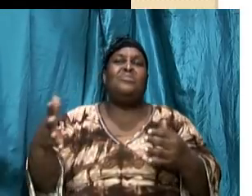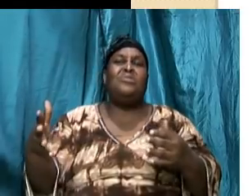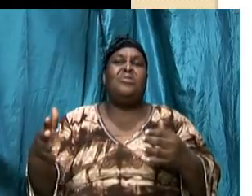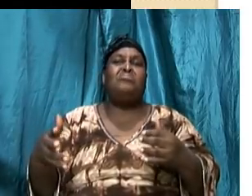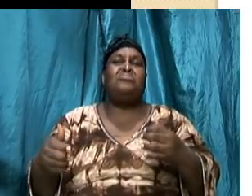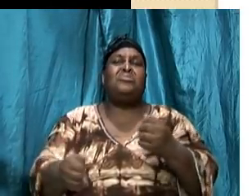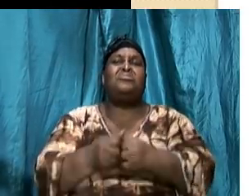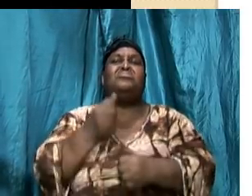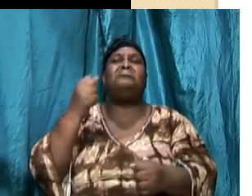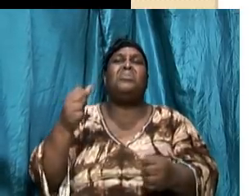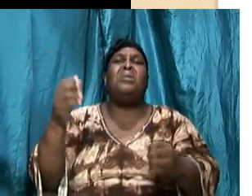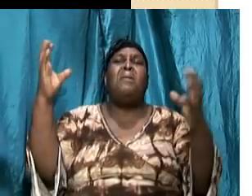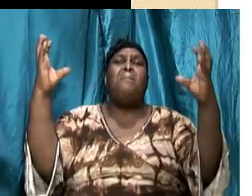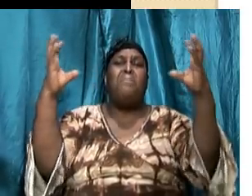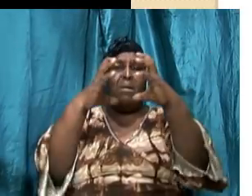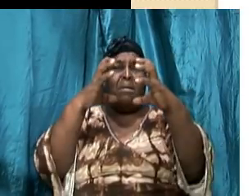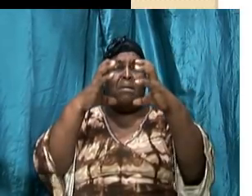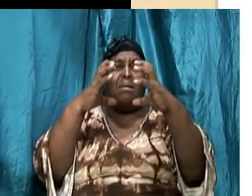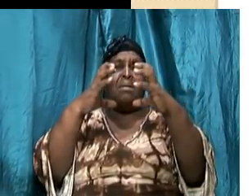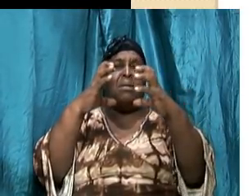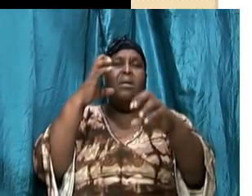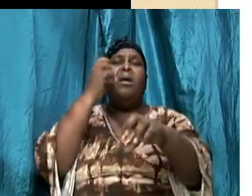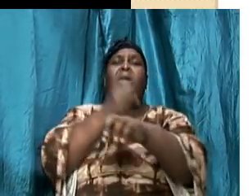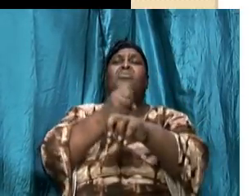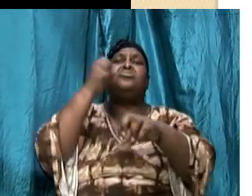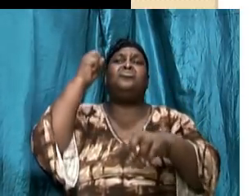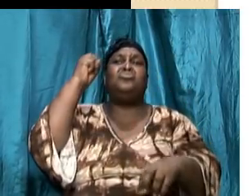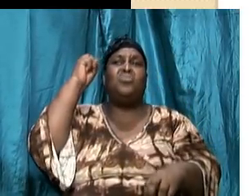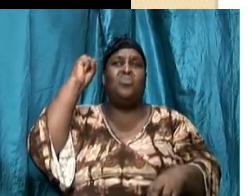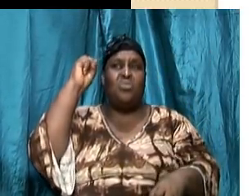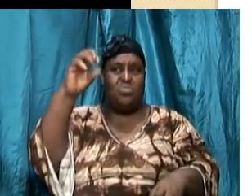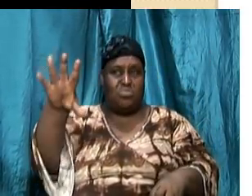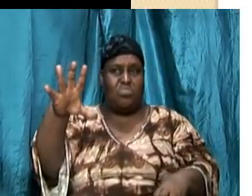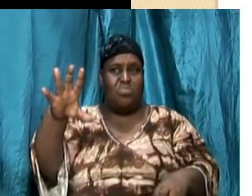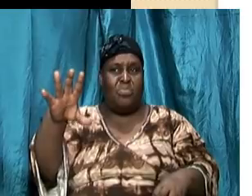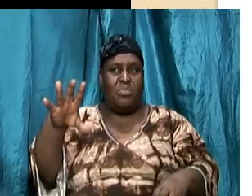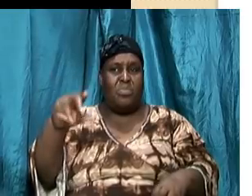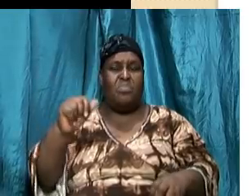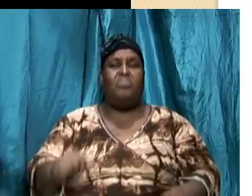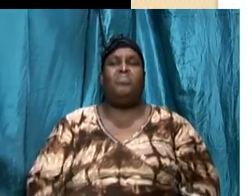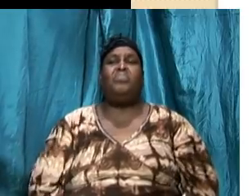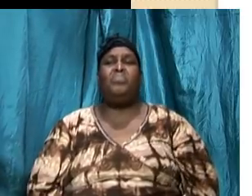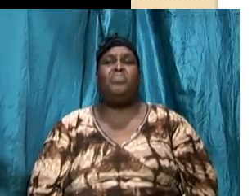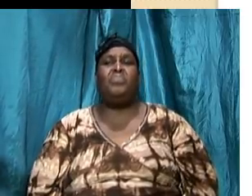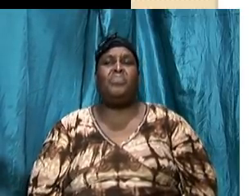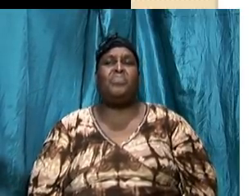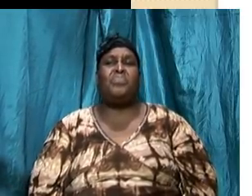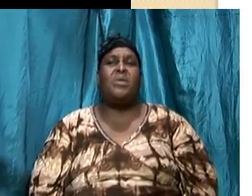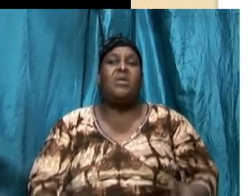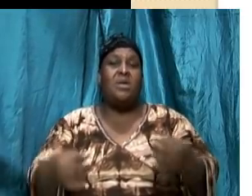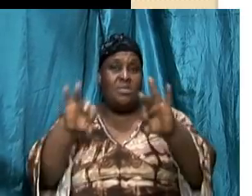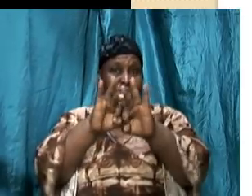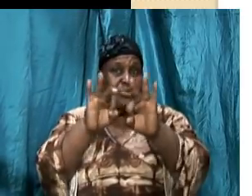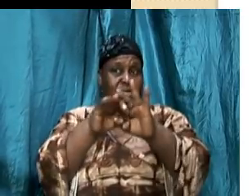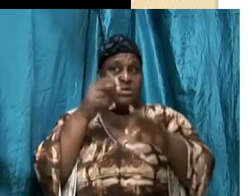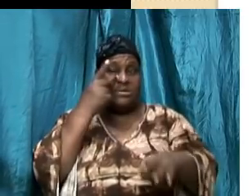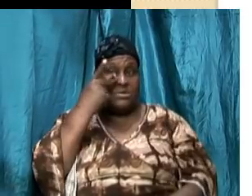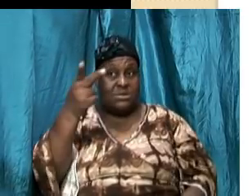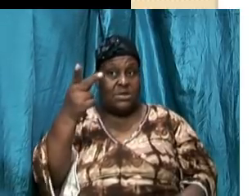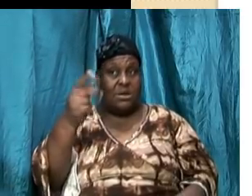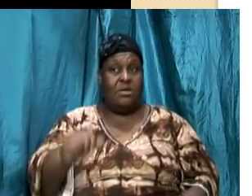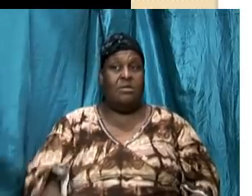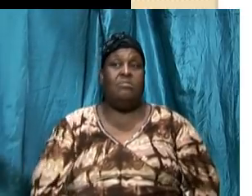all right and and it is important that we see that so again just to